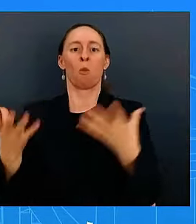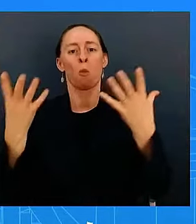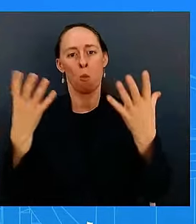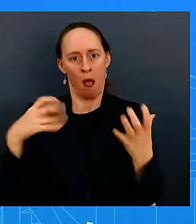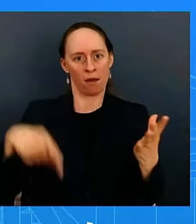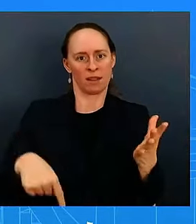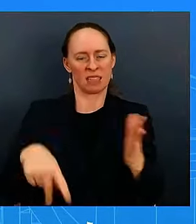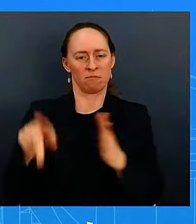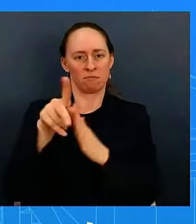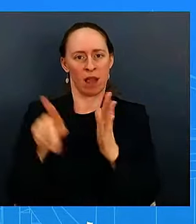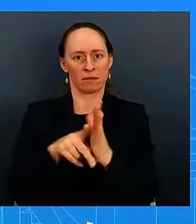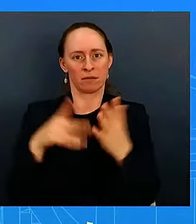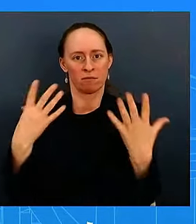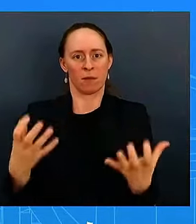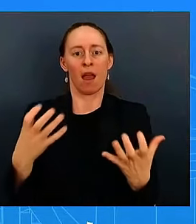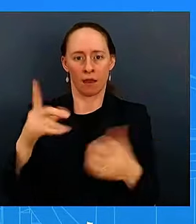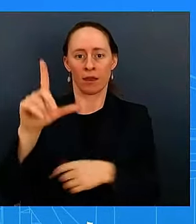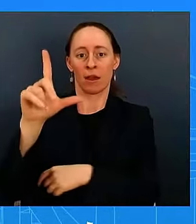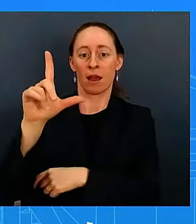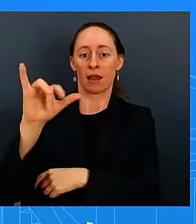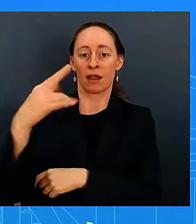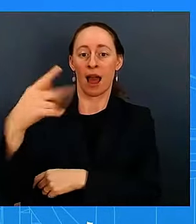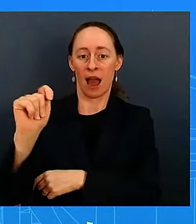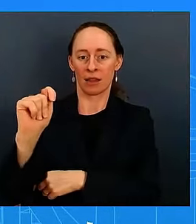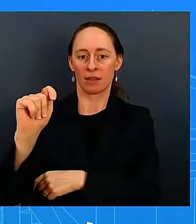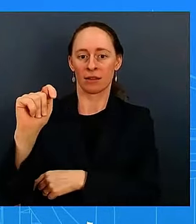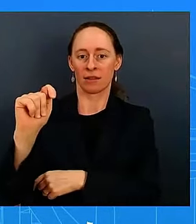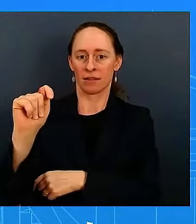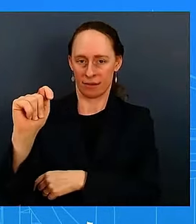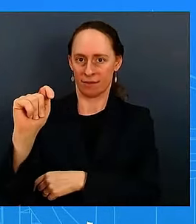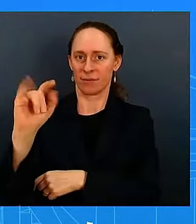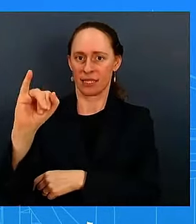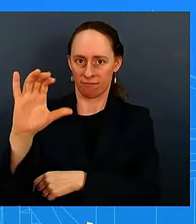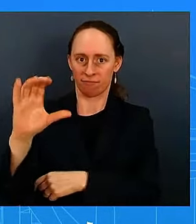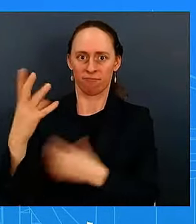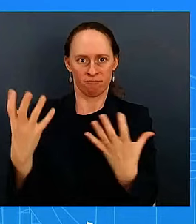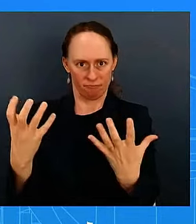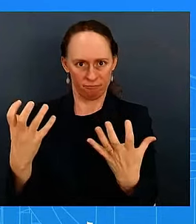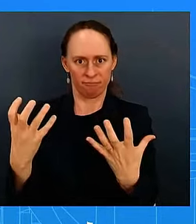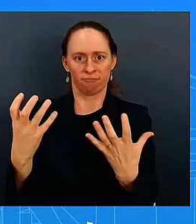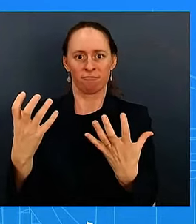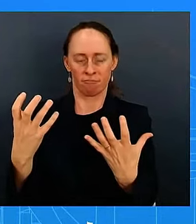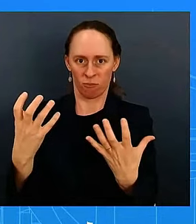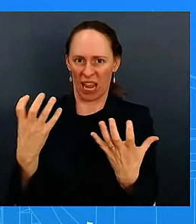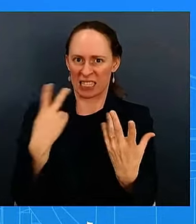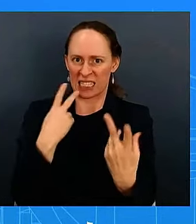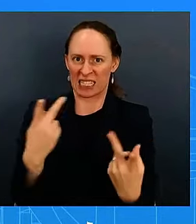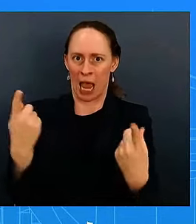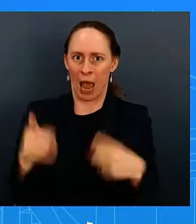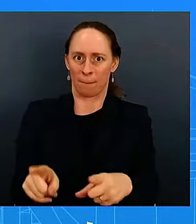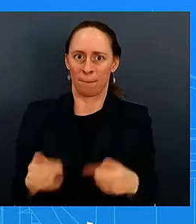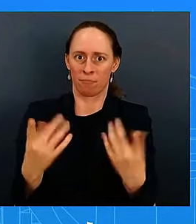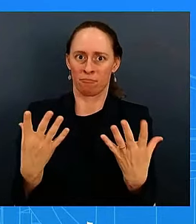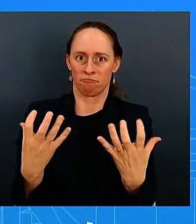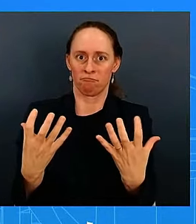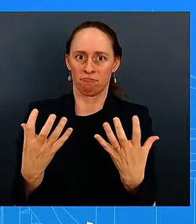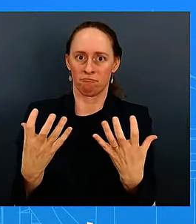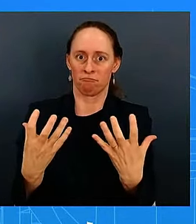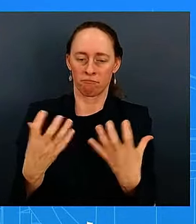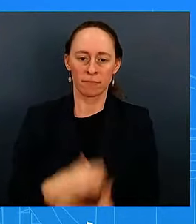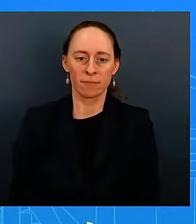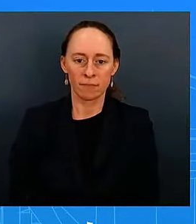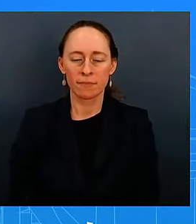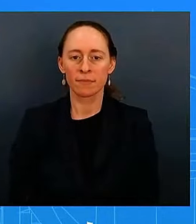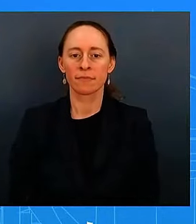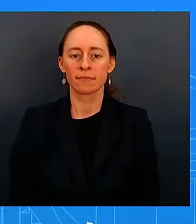set of subsidies and tax credits to make building affordable housing pencil out in a way that it does not do so now we also have some measures that